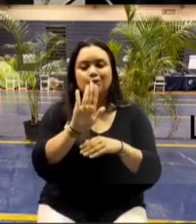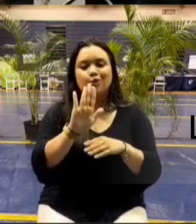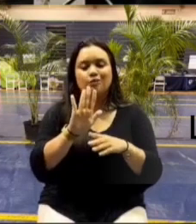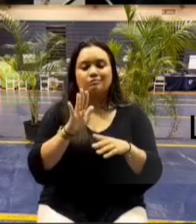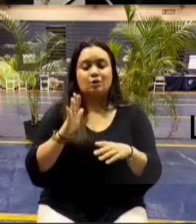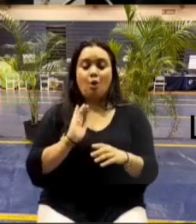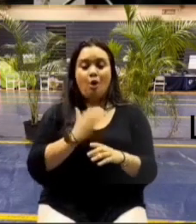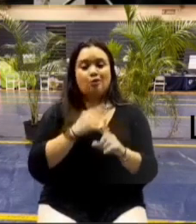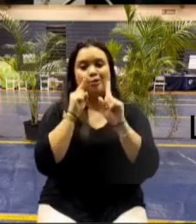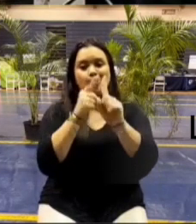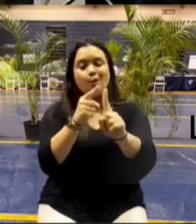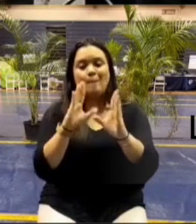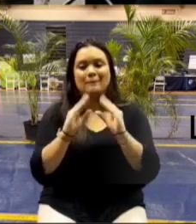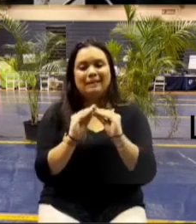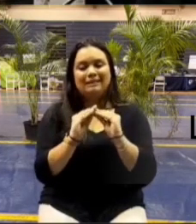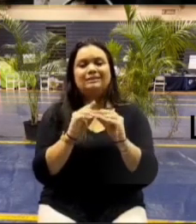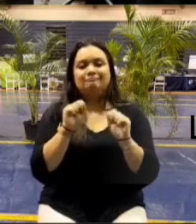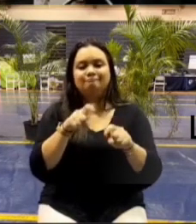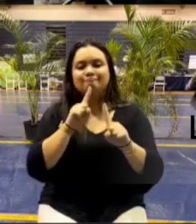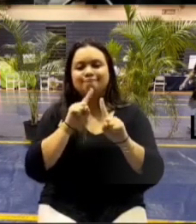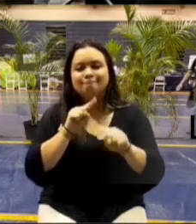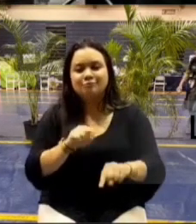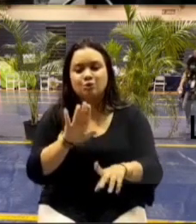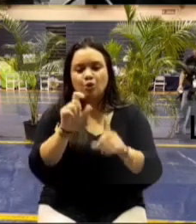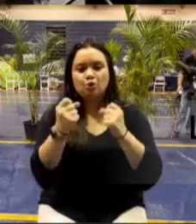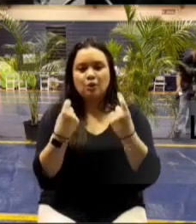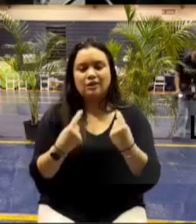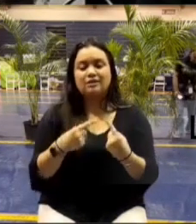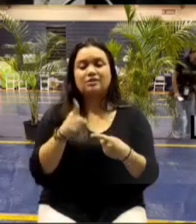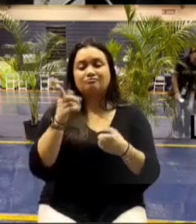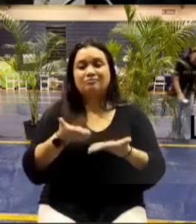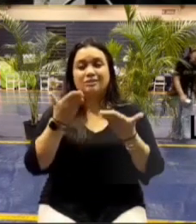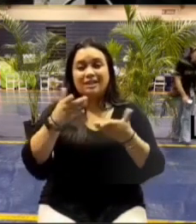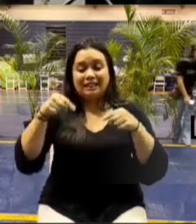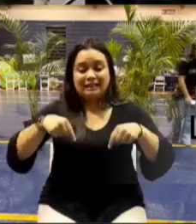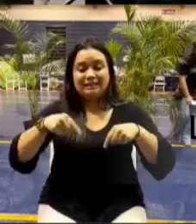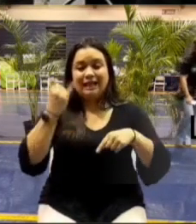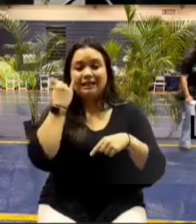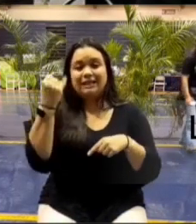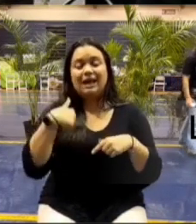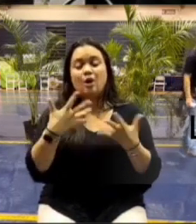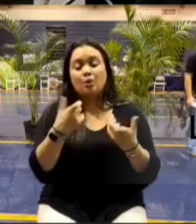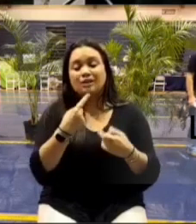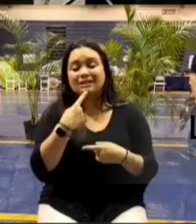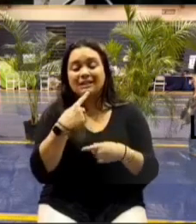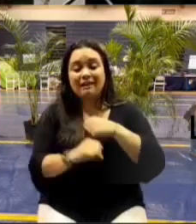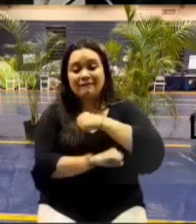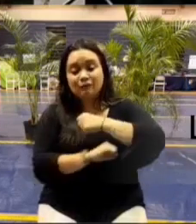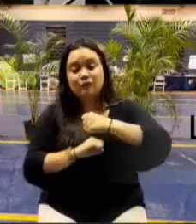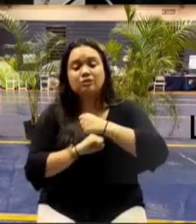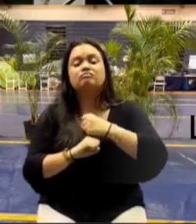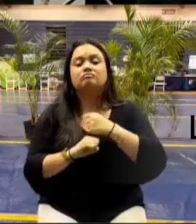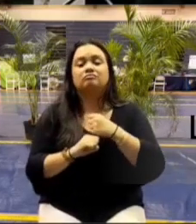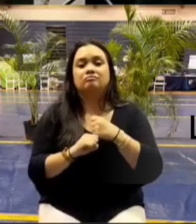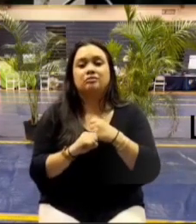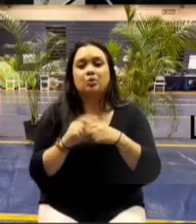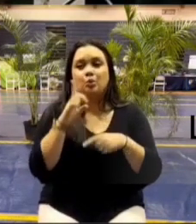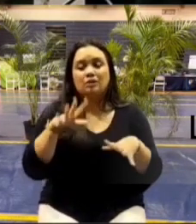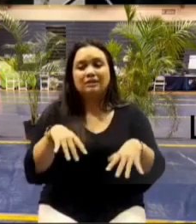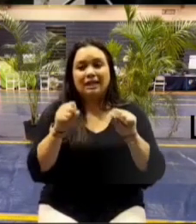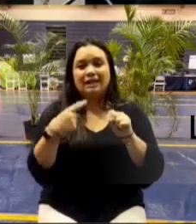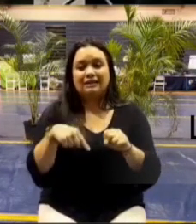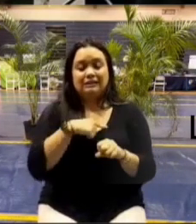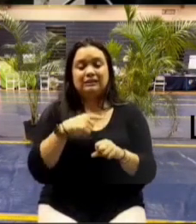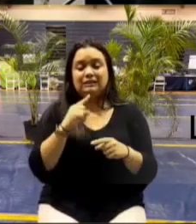meeting and we mahalo those homeowners that came up to the county and suggested this idea and i do want to say that the infrastructure rsf is going to take this really